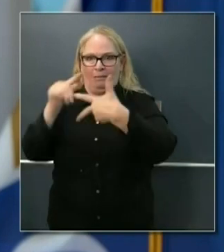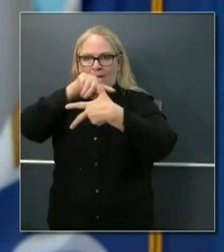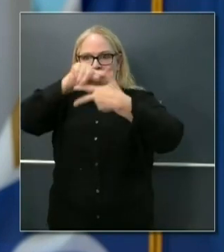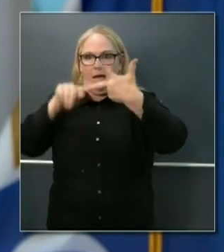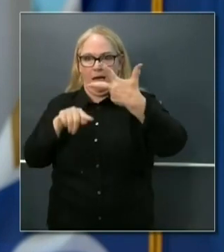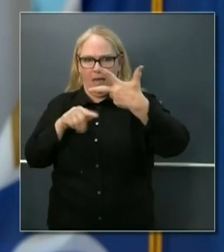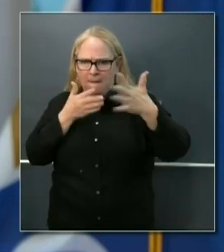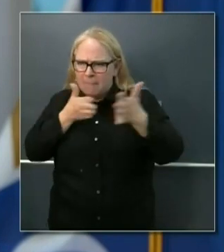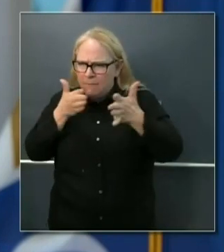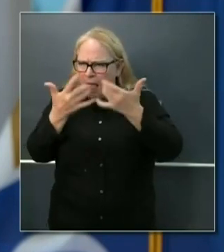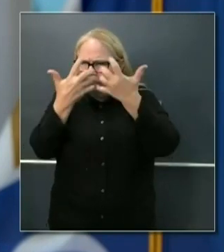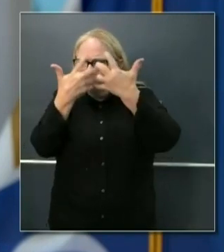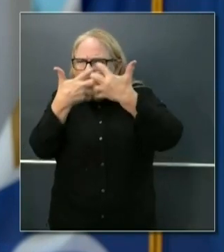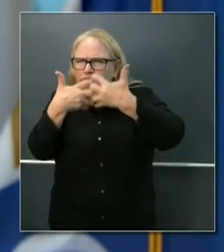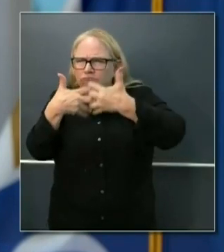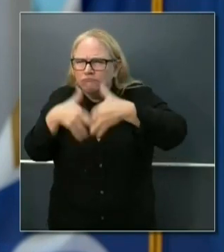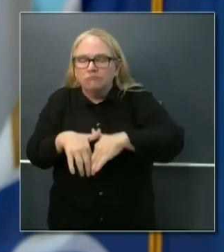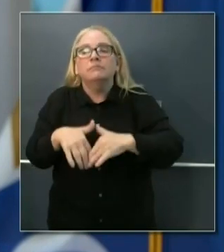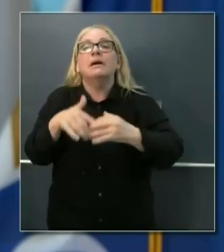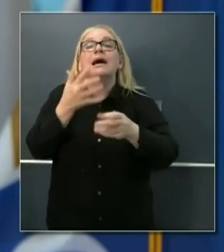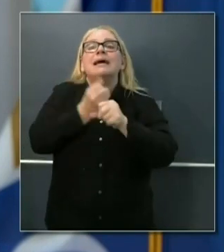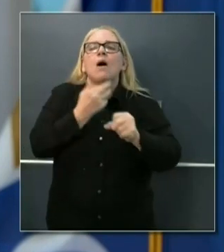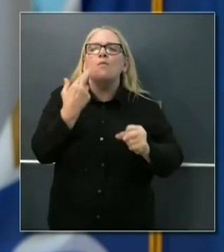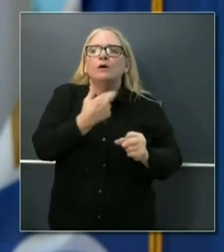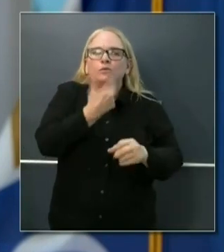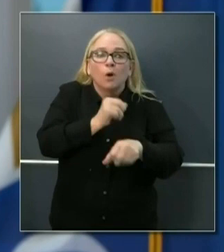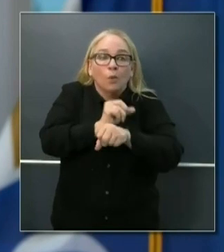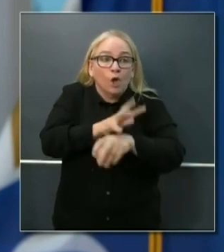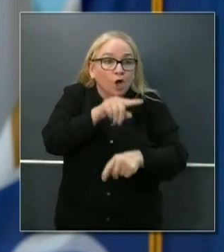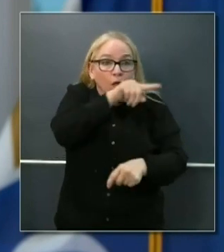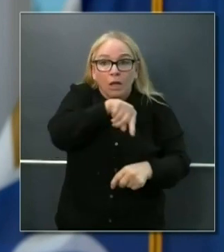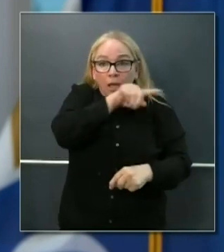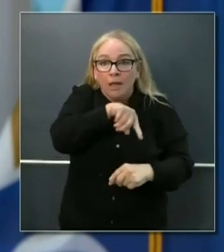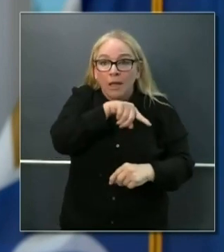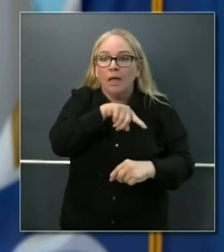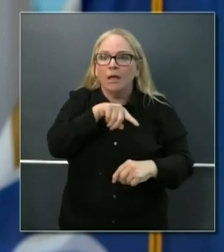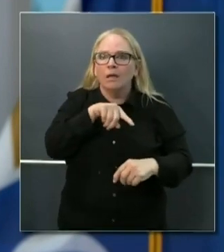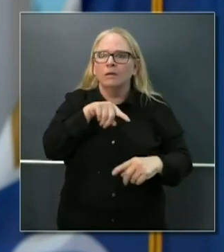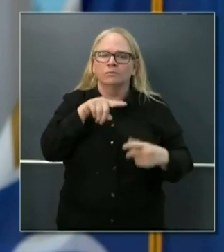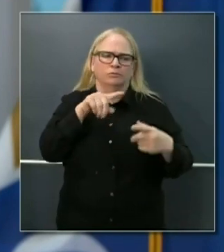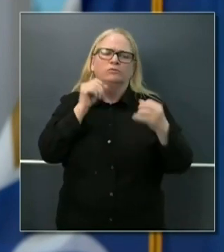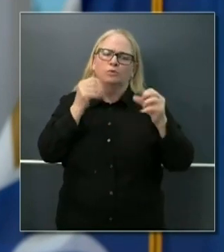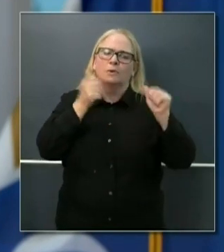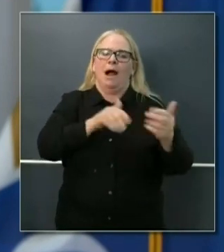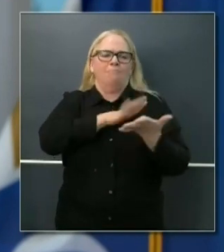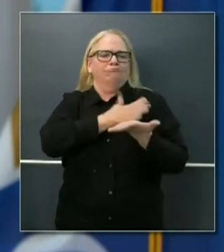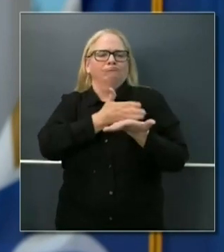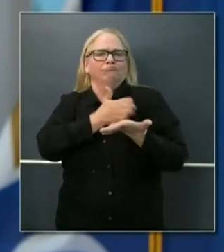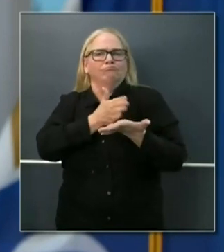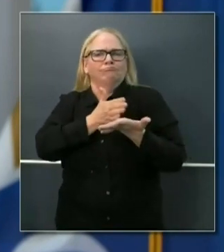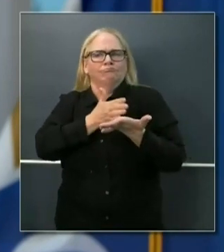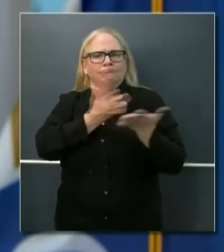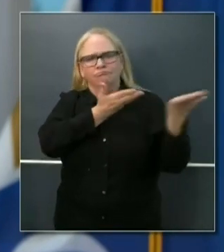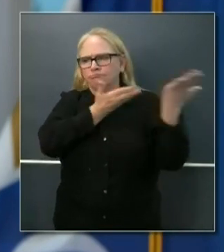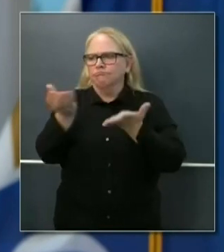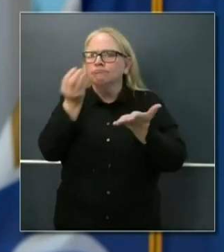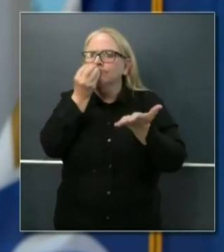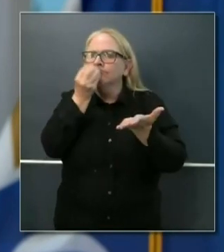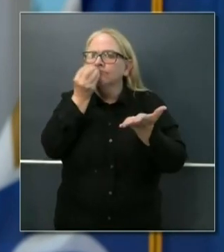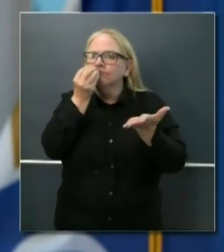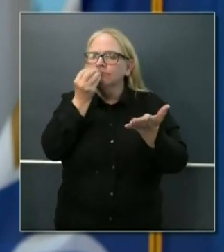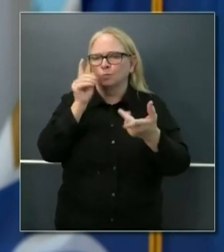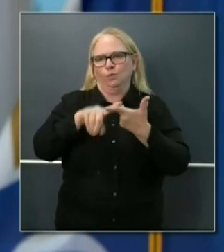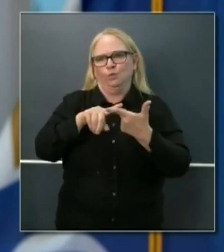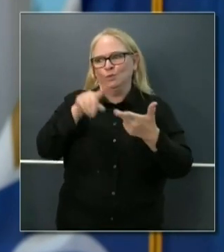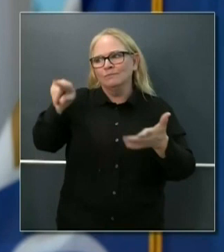to get our restaurant workers, our hospitality workers, to prepare and deliver nutritious meals to our